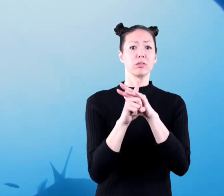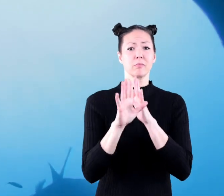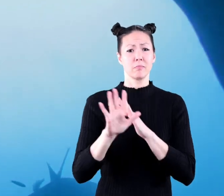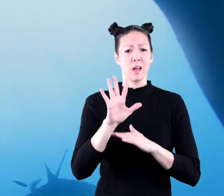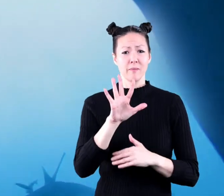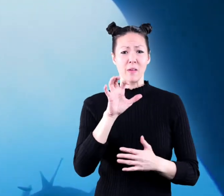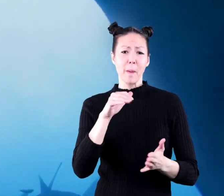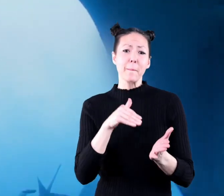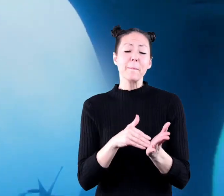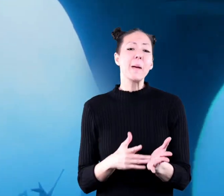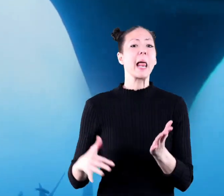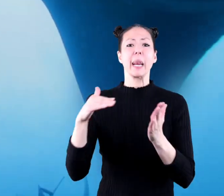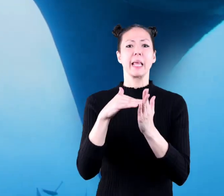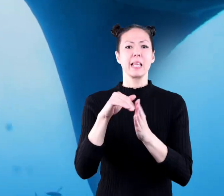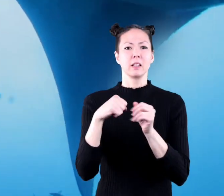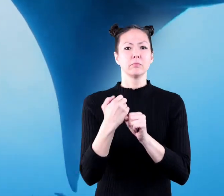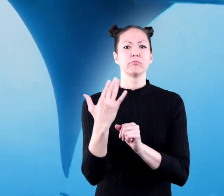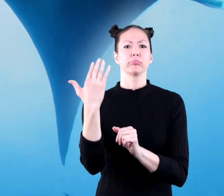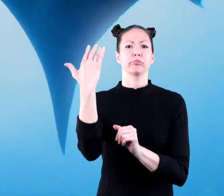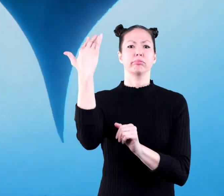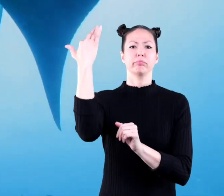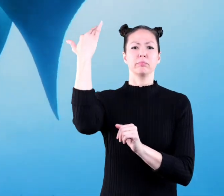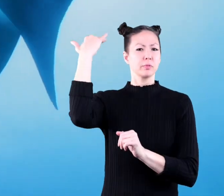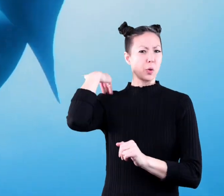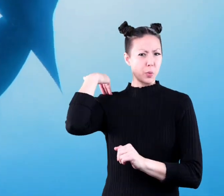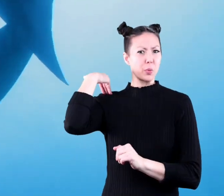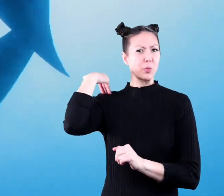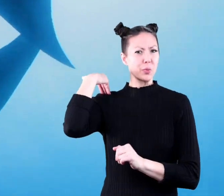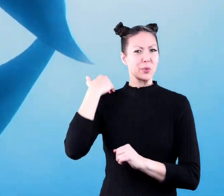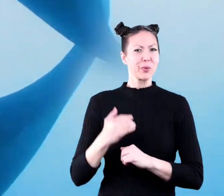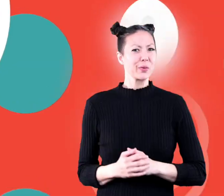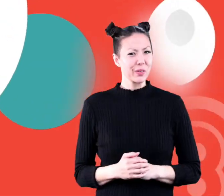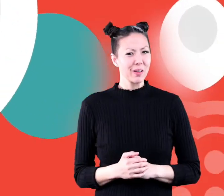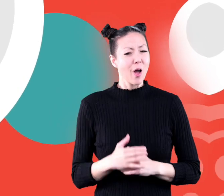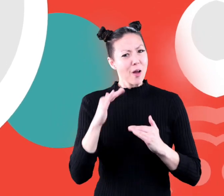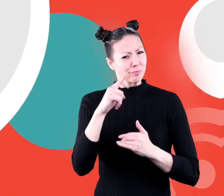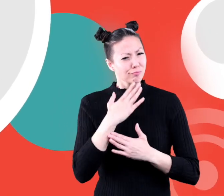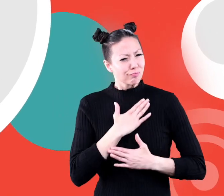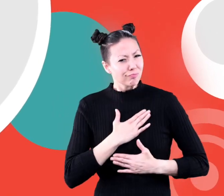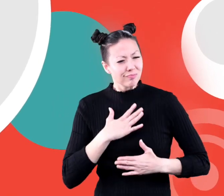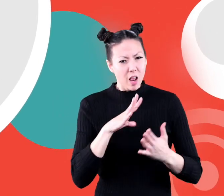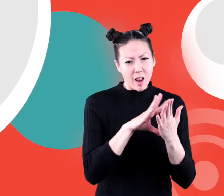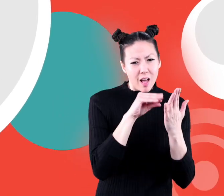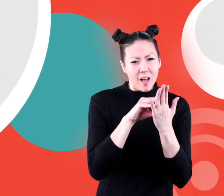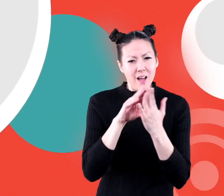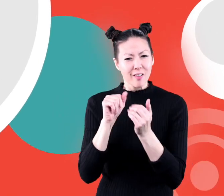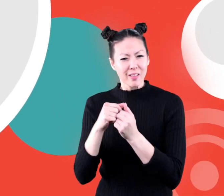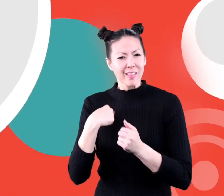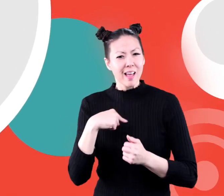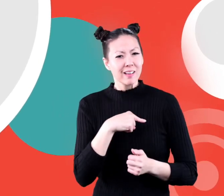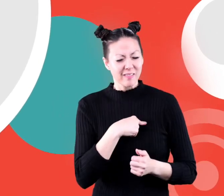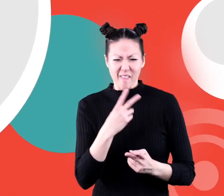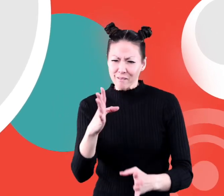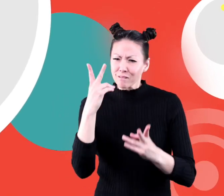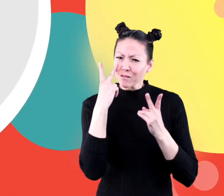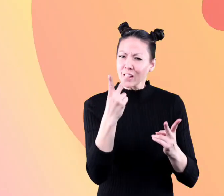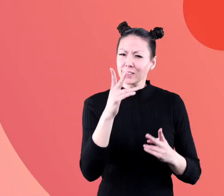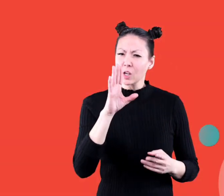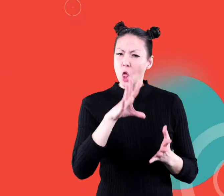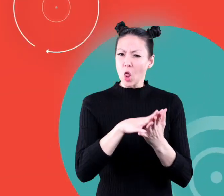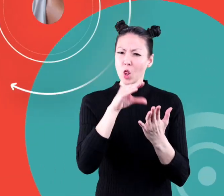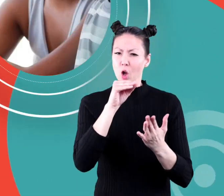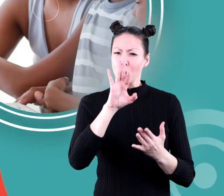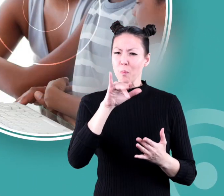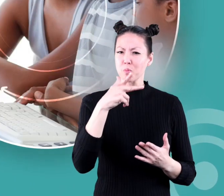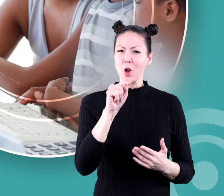existed for over 500 million years fish you had fun learning with us visit us